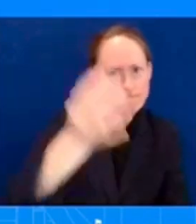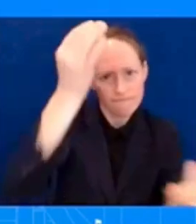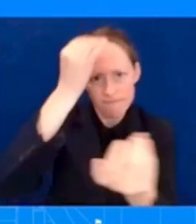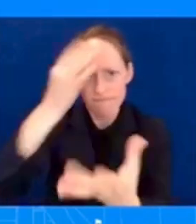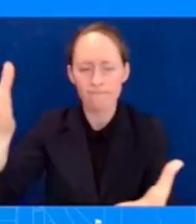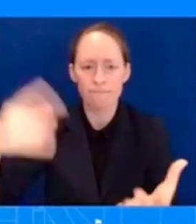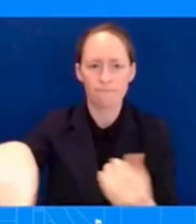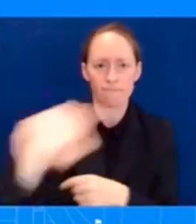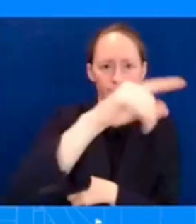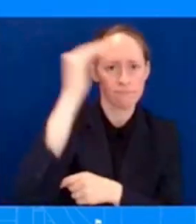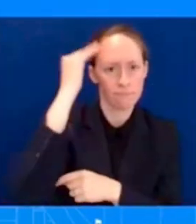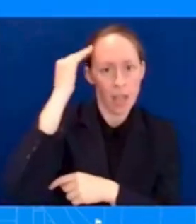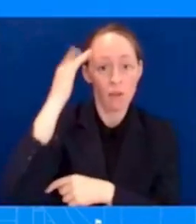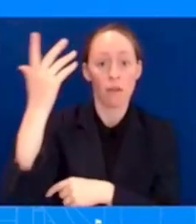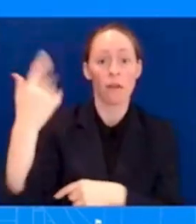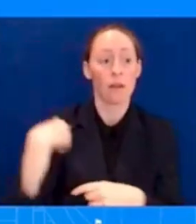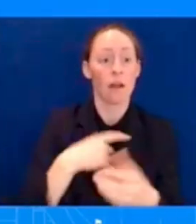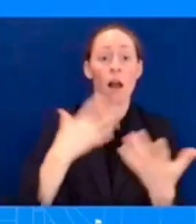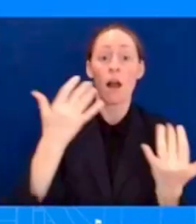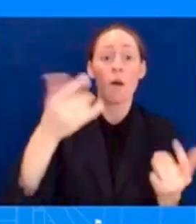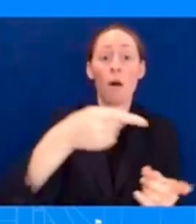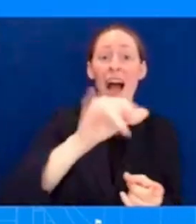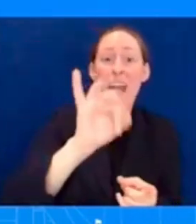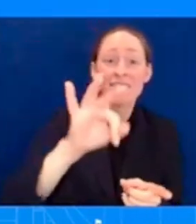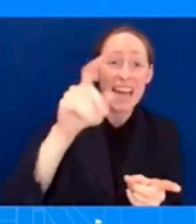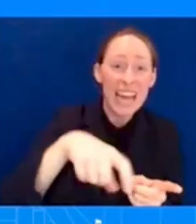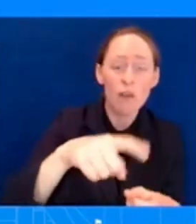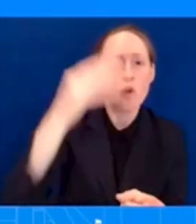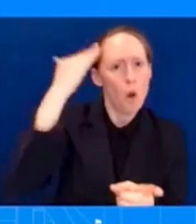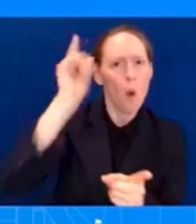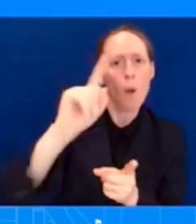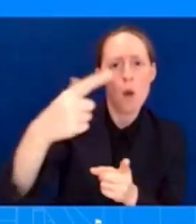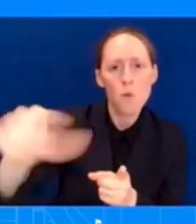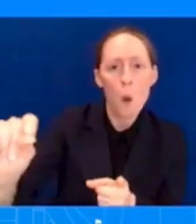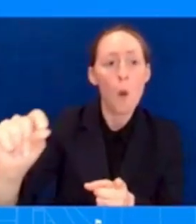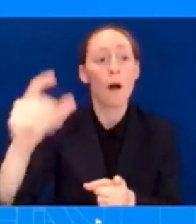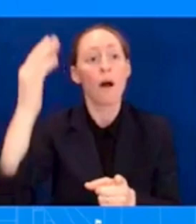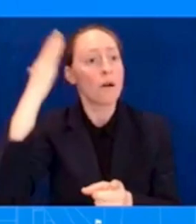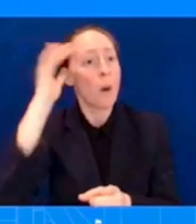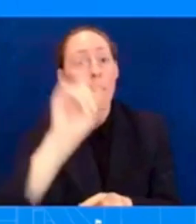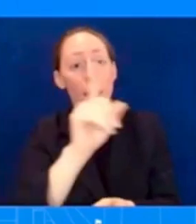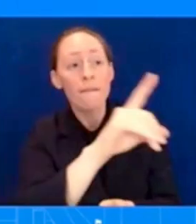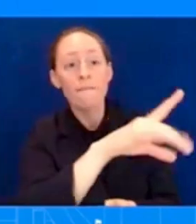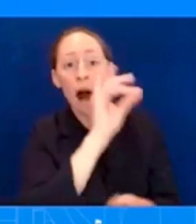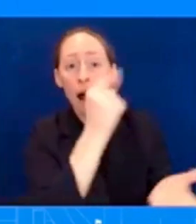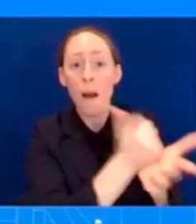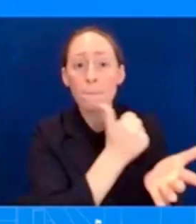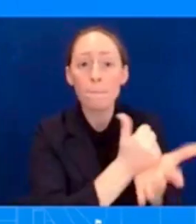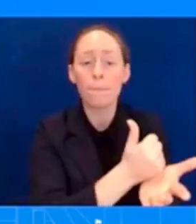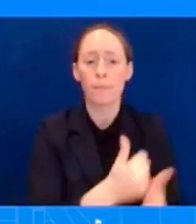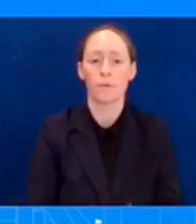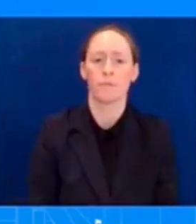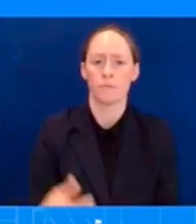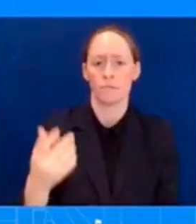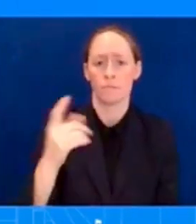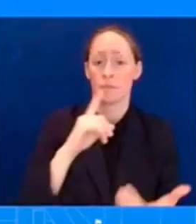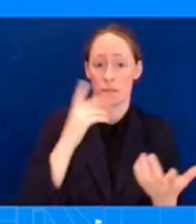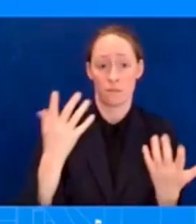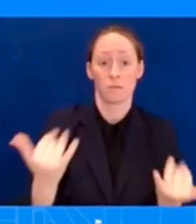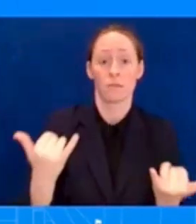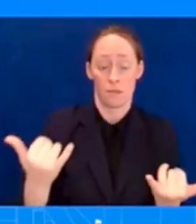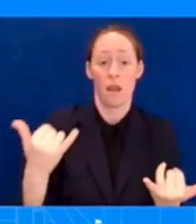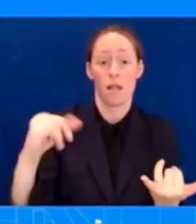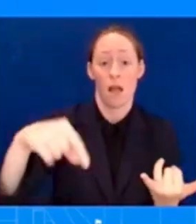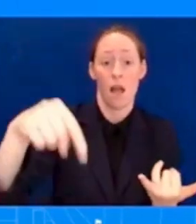can go to get more information. There's going to be plenty of time for us to go back and learn some lessons from how the initial